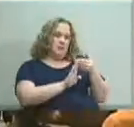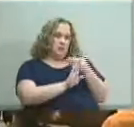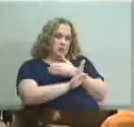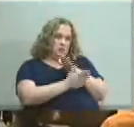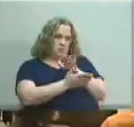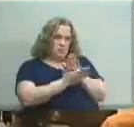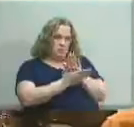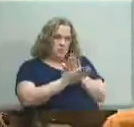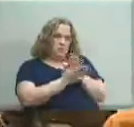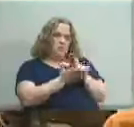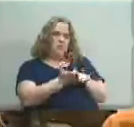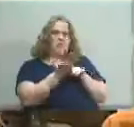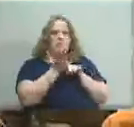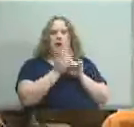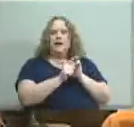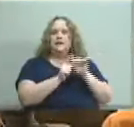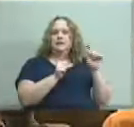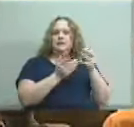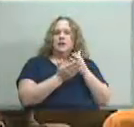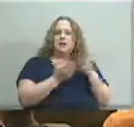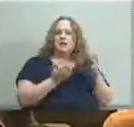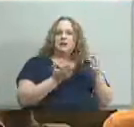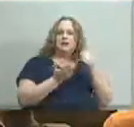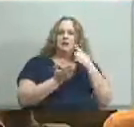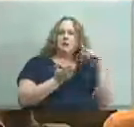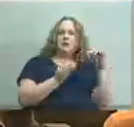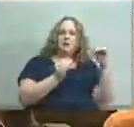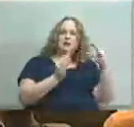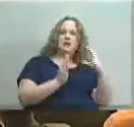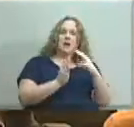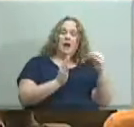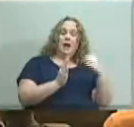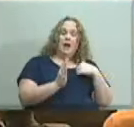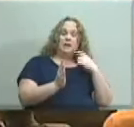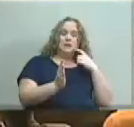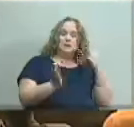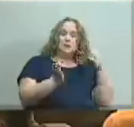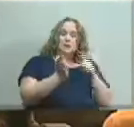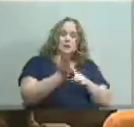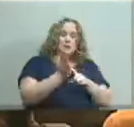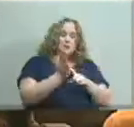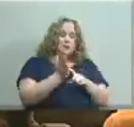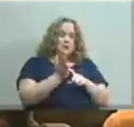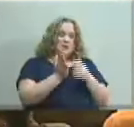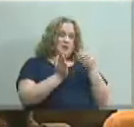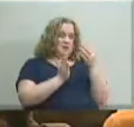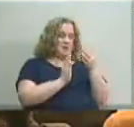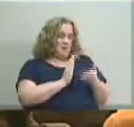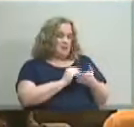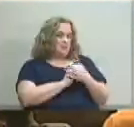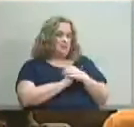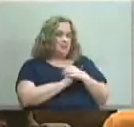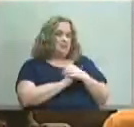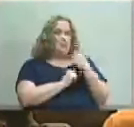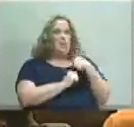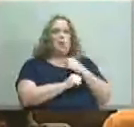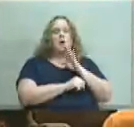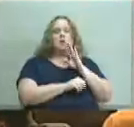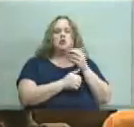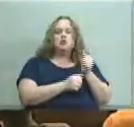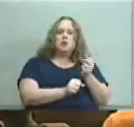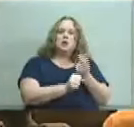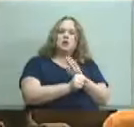require different things of their teachers and i notice in this one we are going to try and utilize